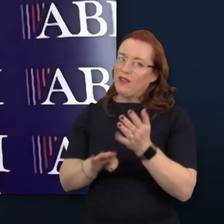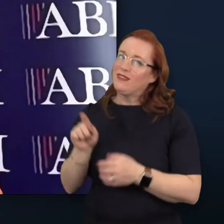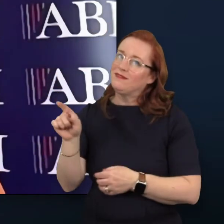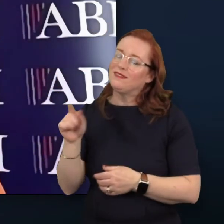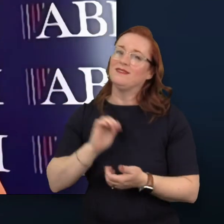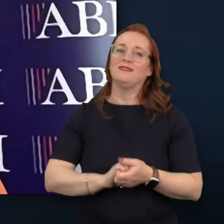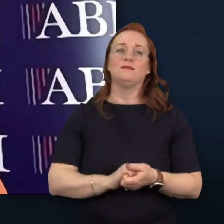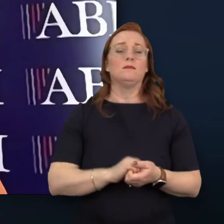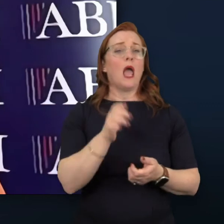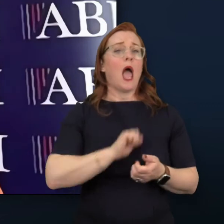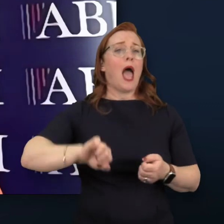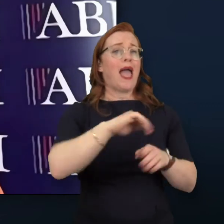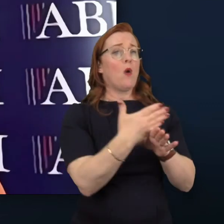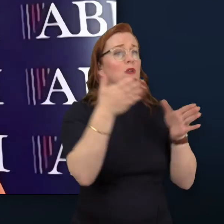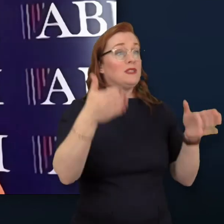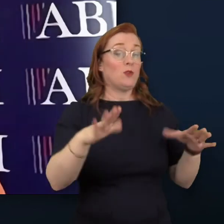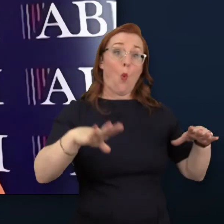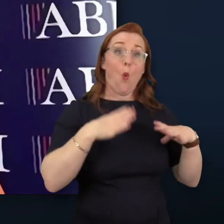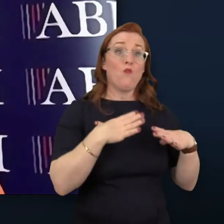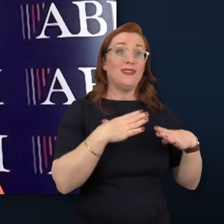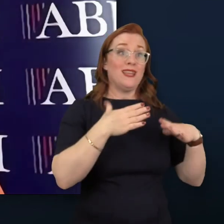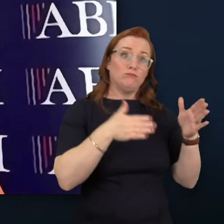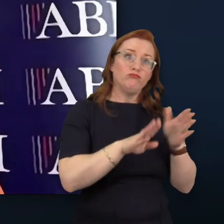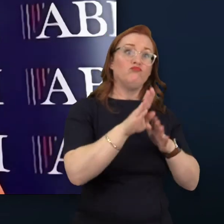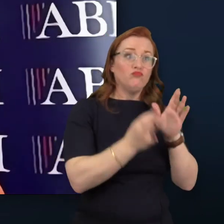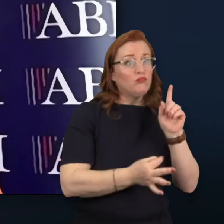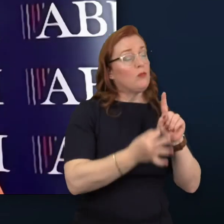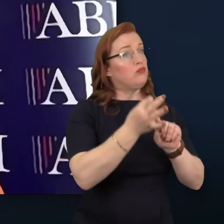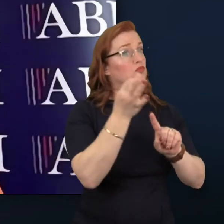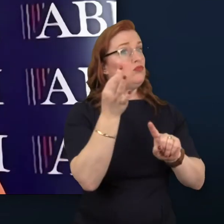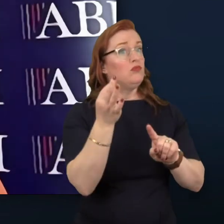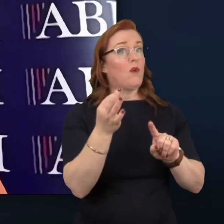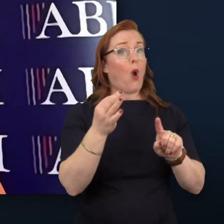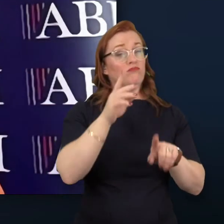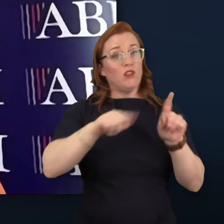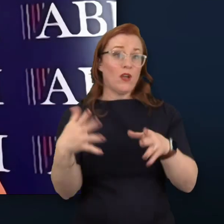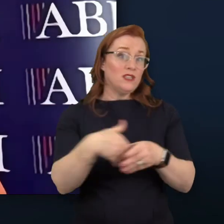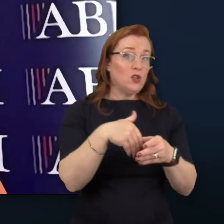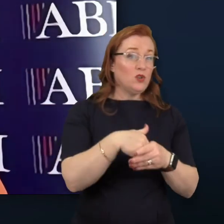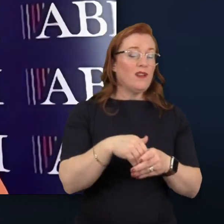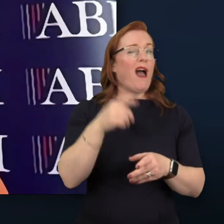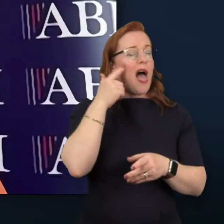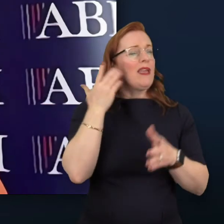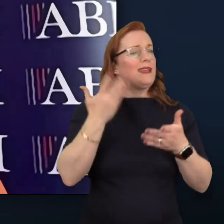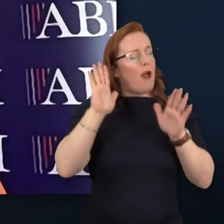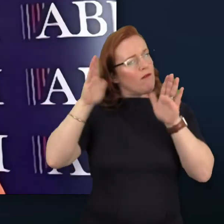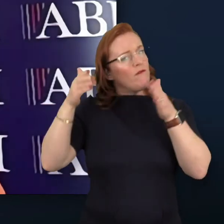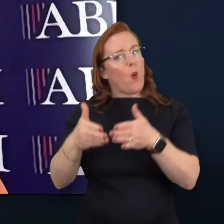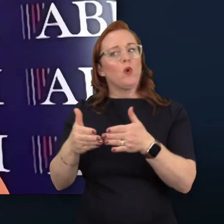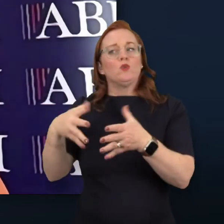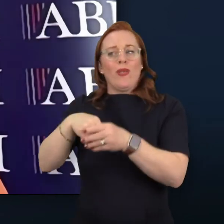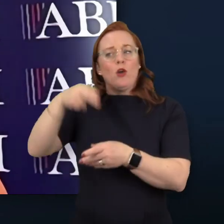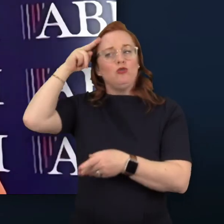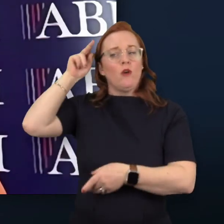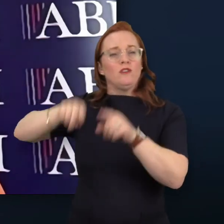Our sector has already made great strides on diversity and inclusion. And I think if they now focus also on